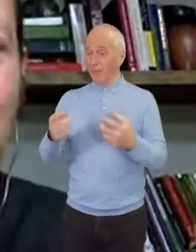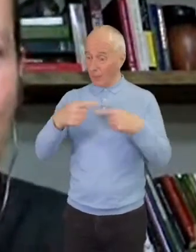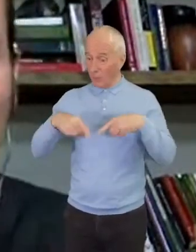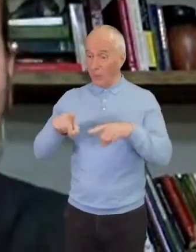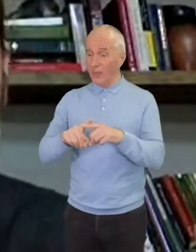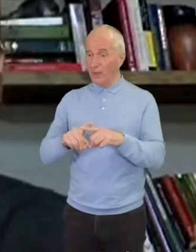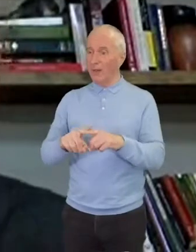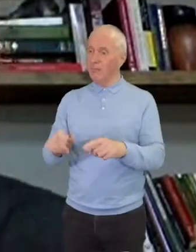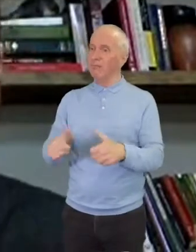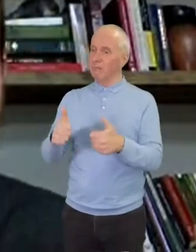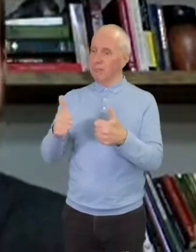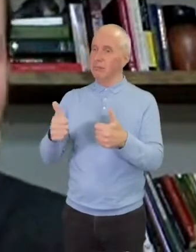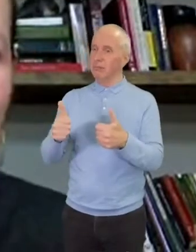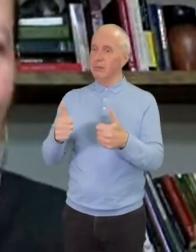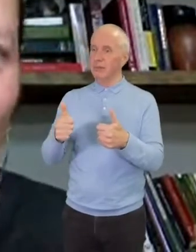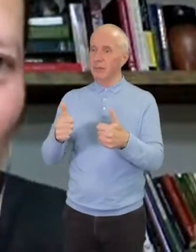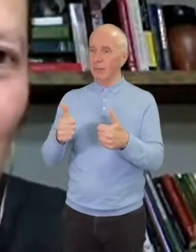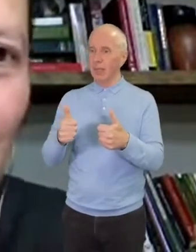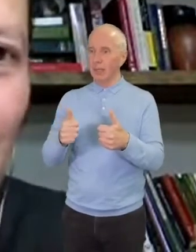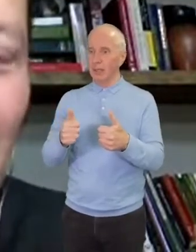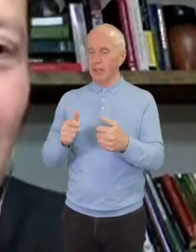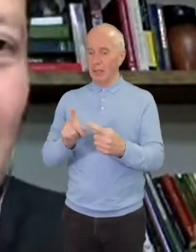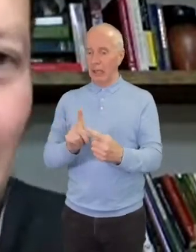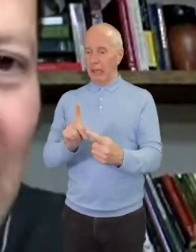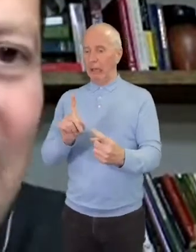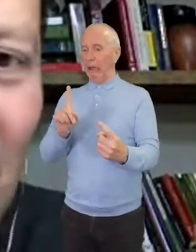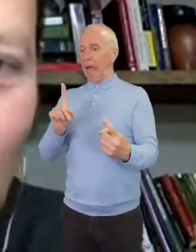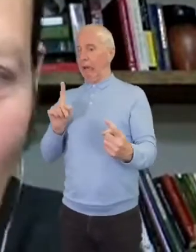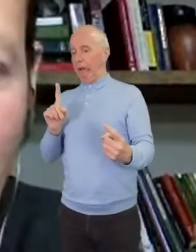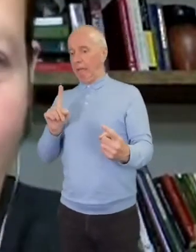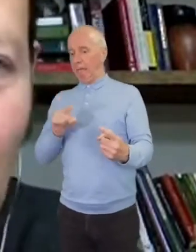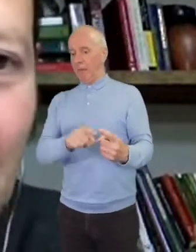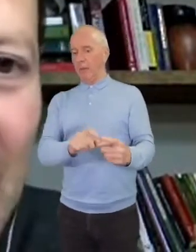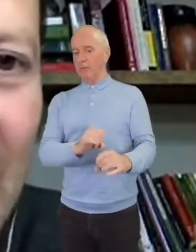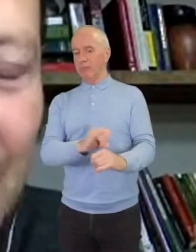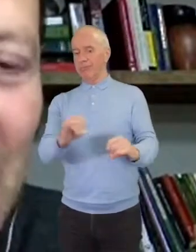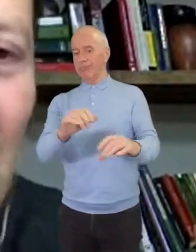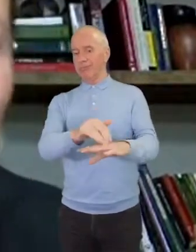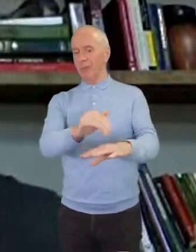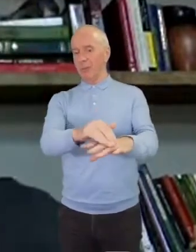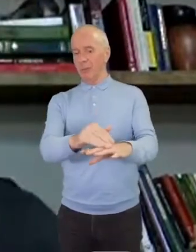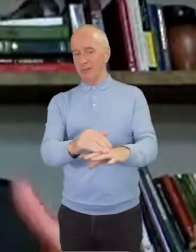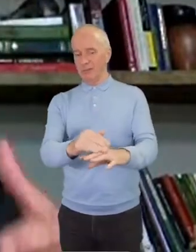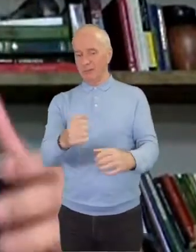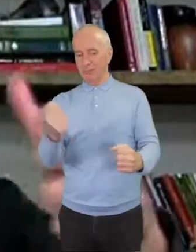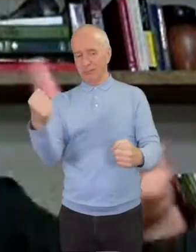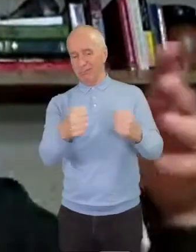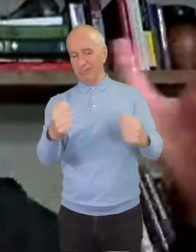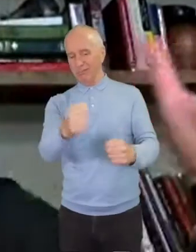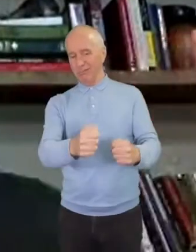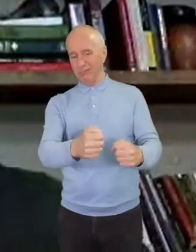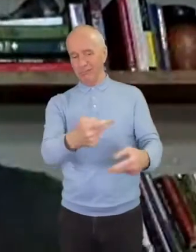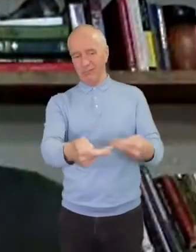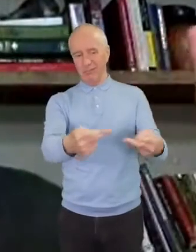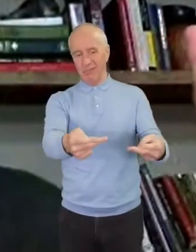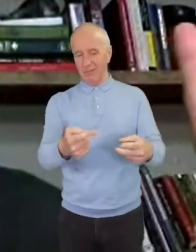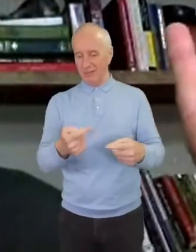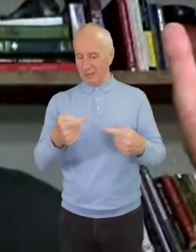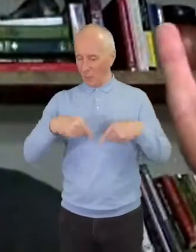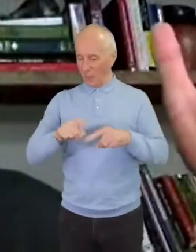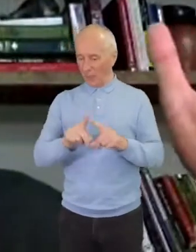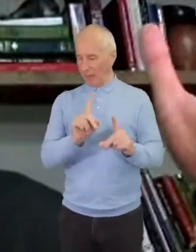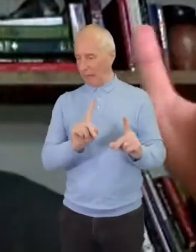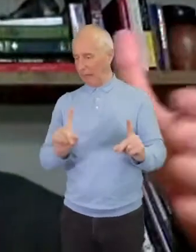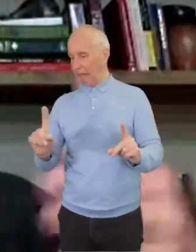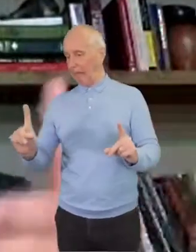at moving away from the places where people get beat up. So much of the